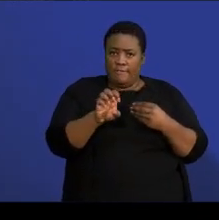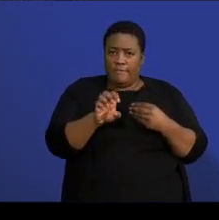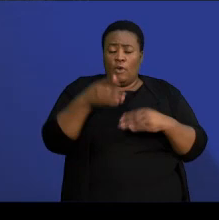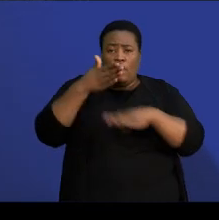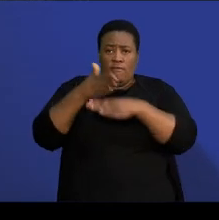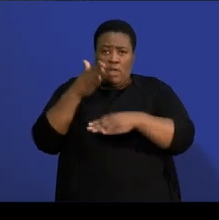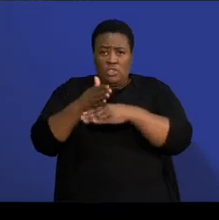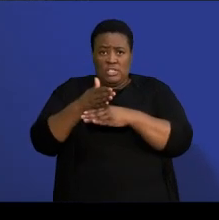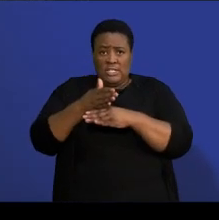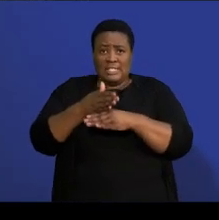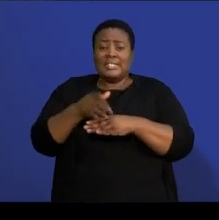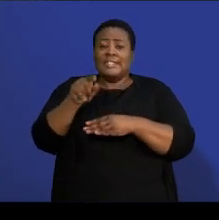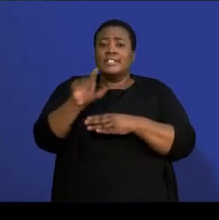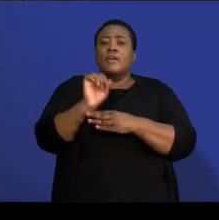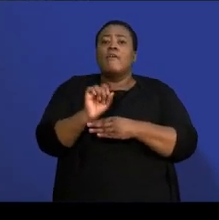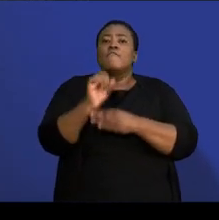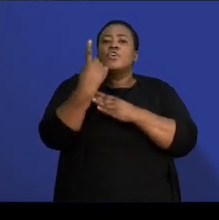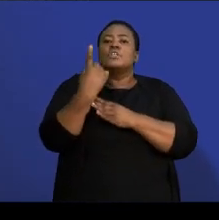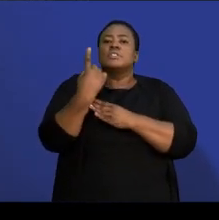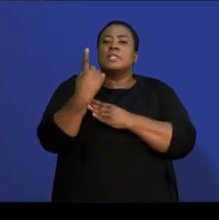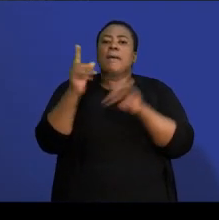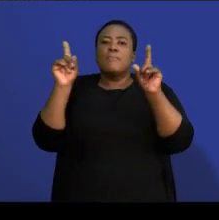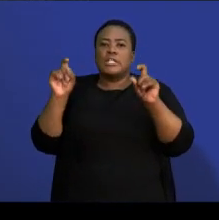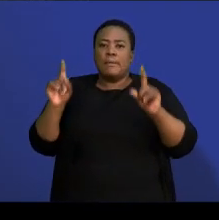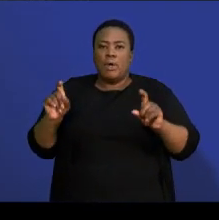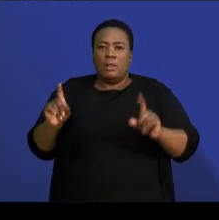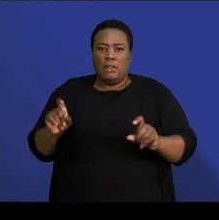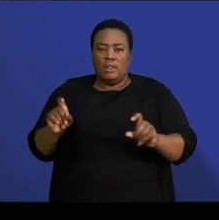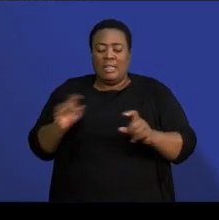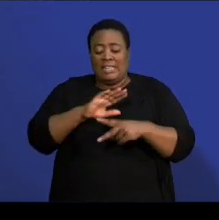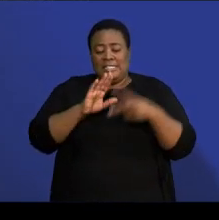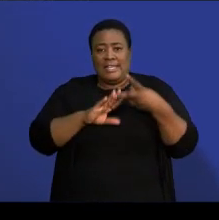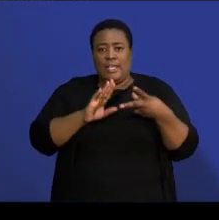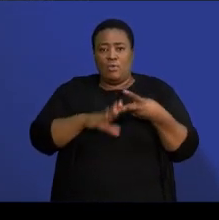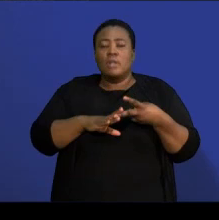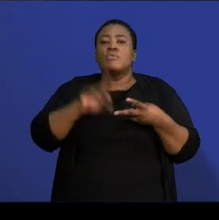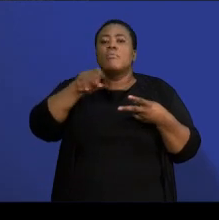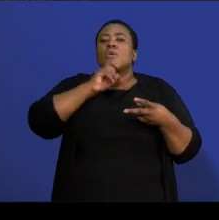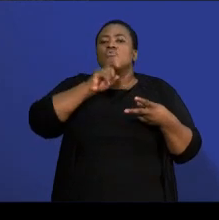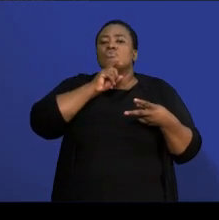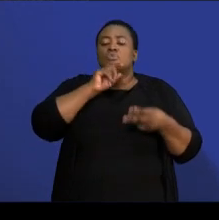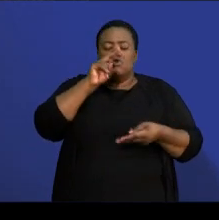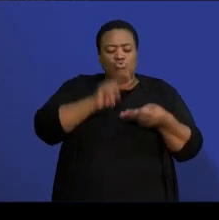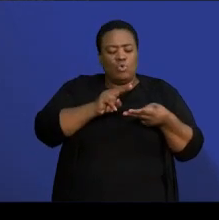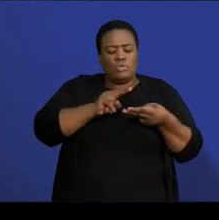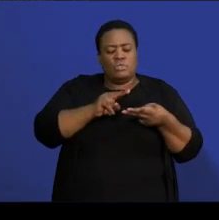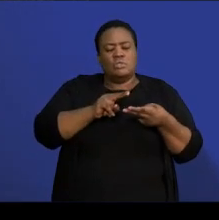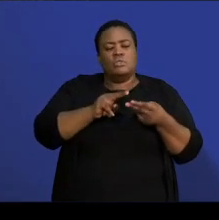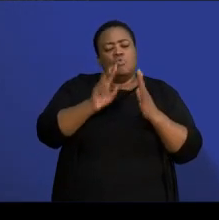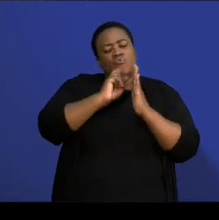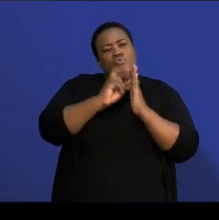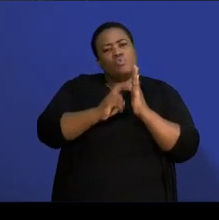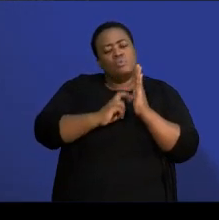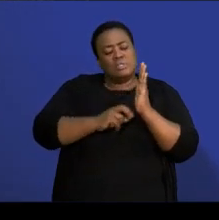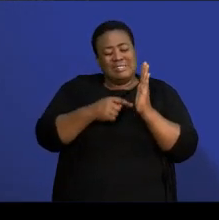is from first principles. And then the second one will be to use the short rules. When you're using the short